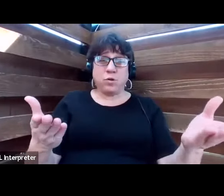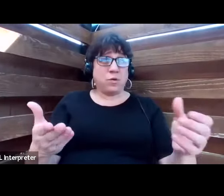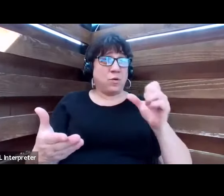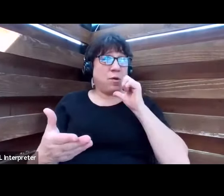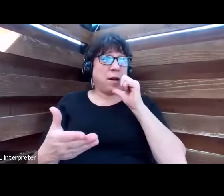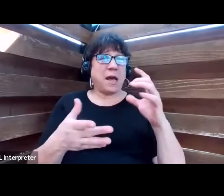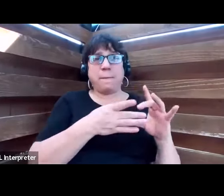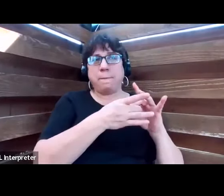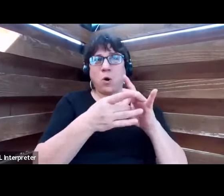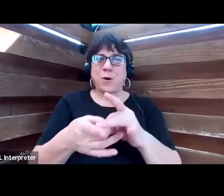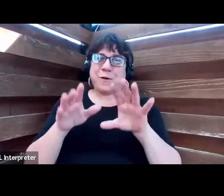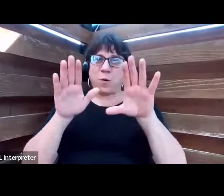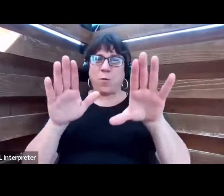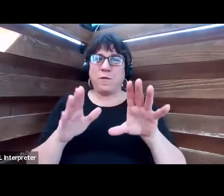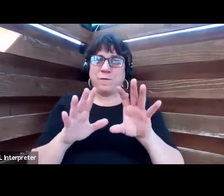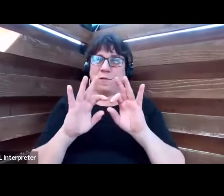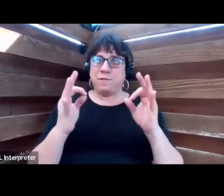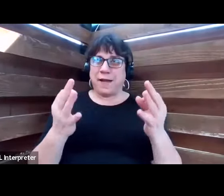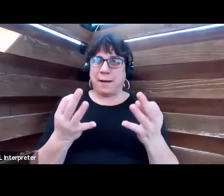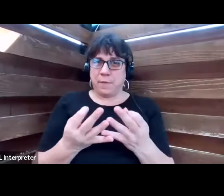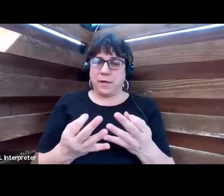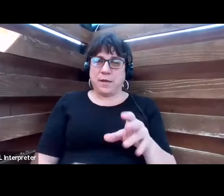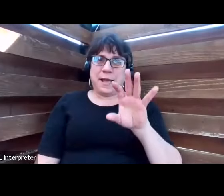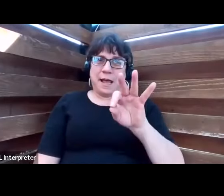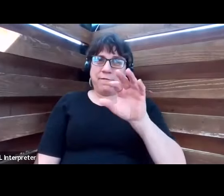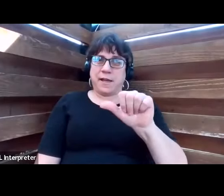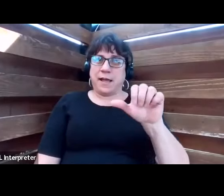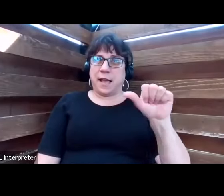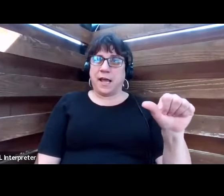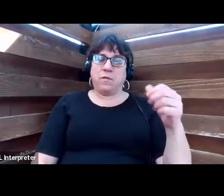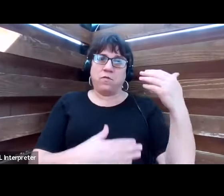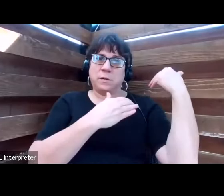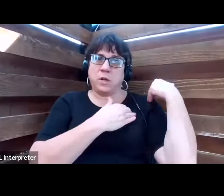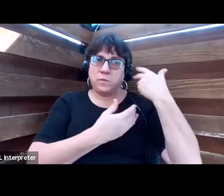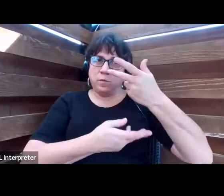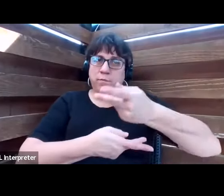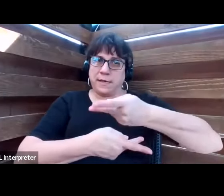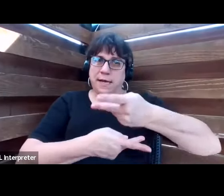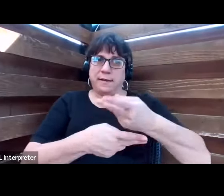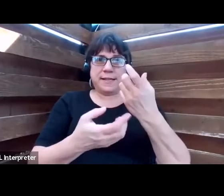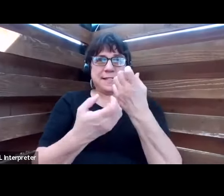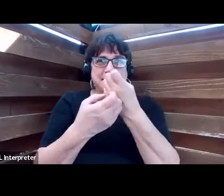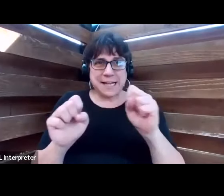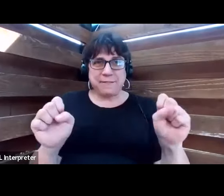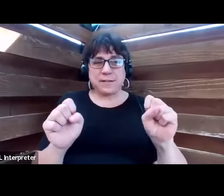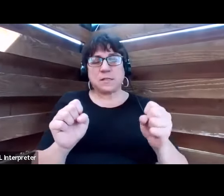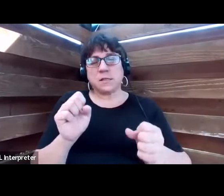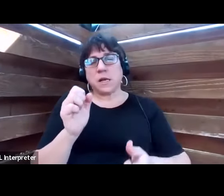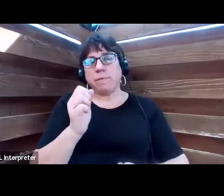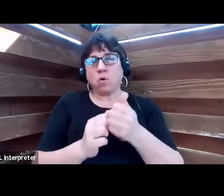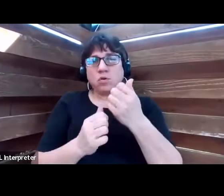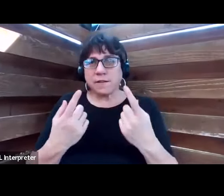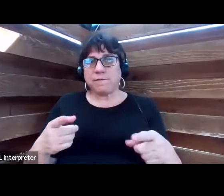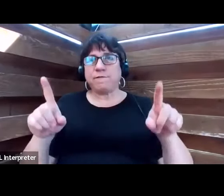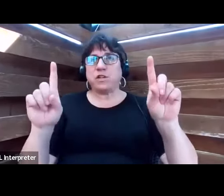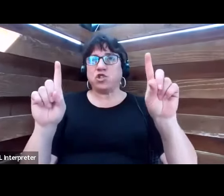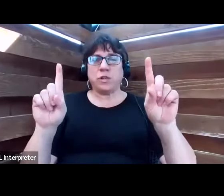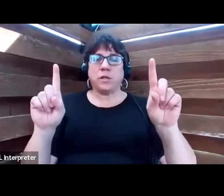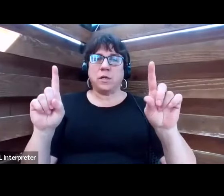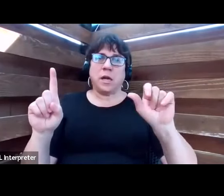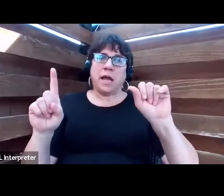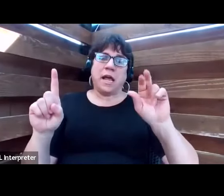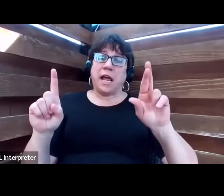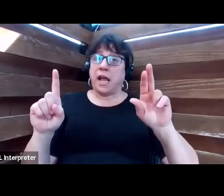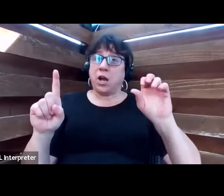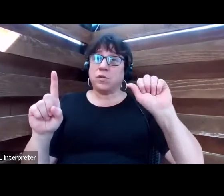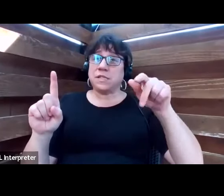part of our wonderful family. The FAA is responsible for maintaining the safest and most efficient airspace in the